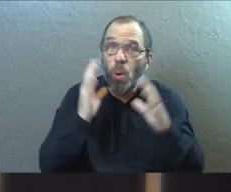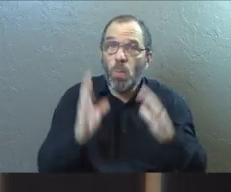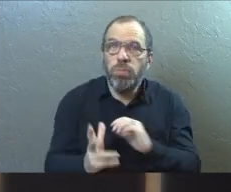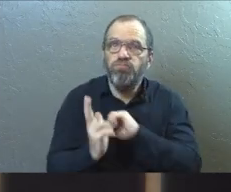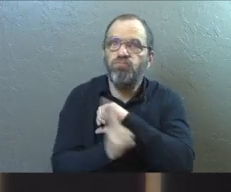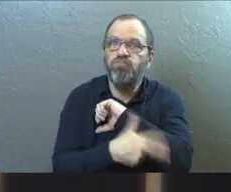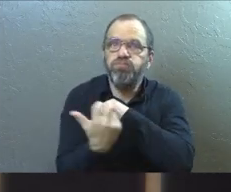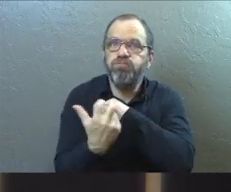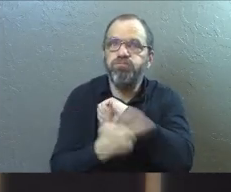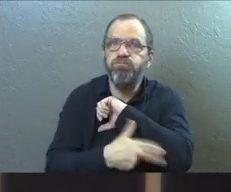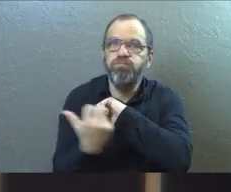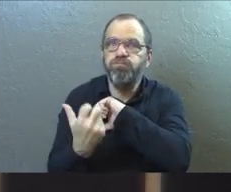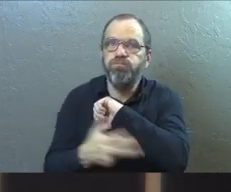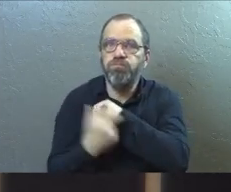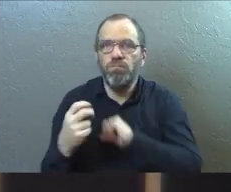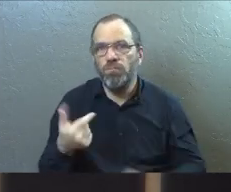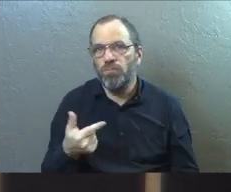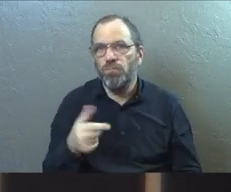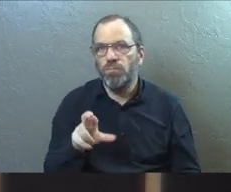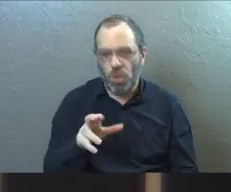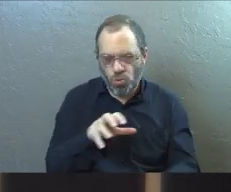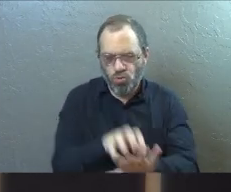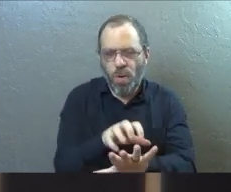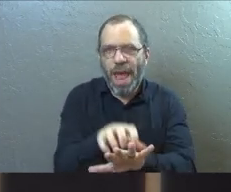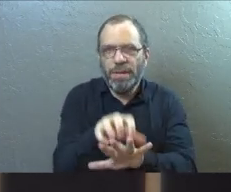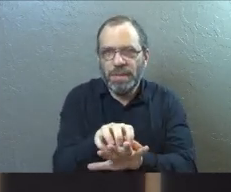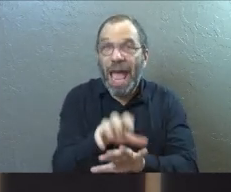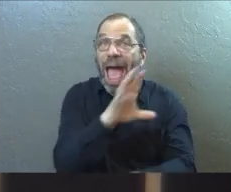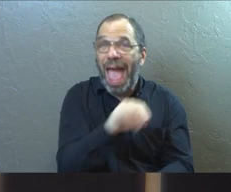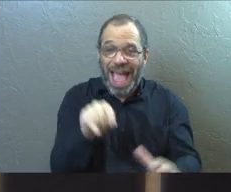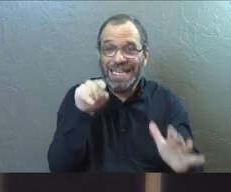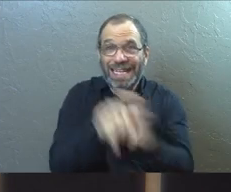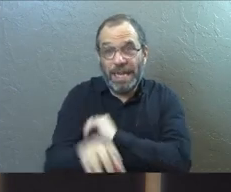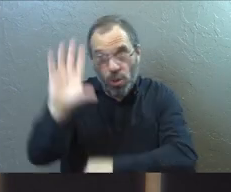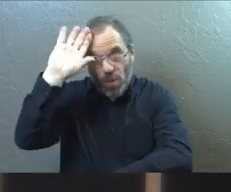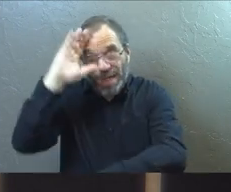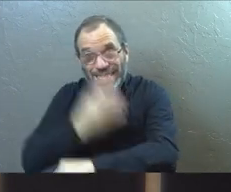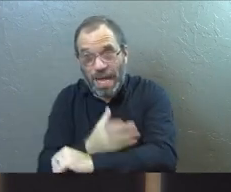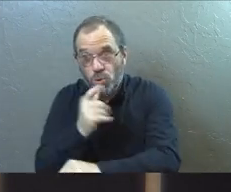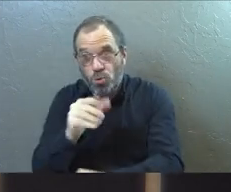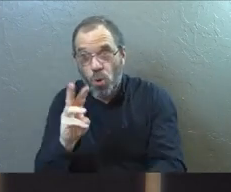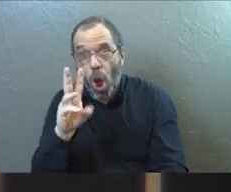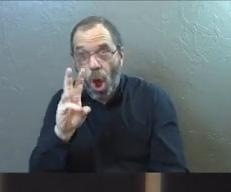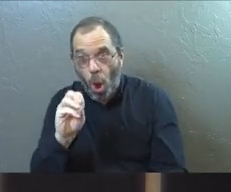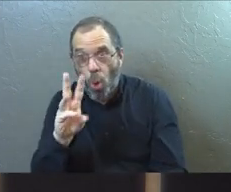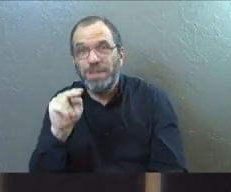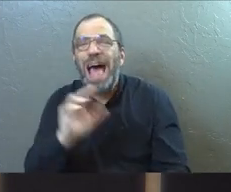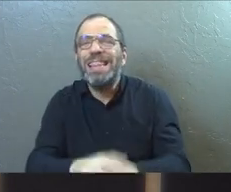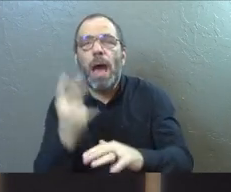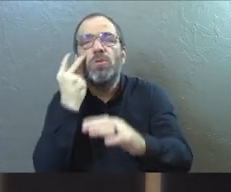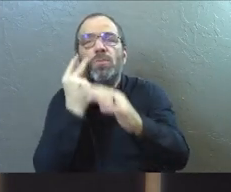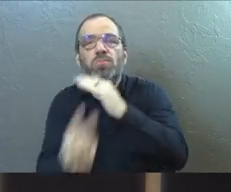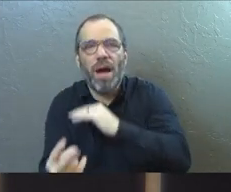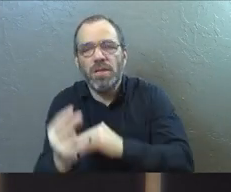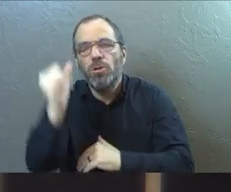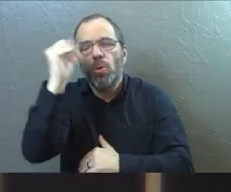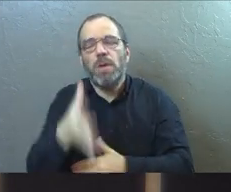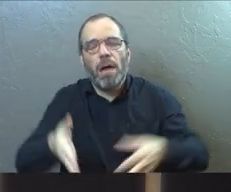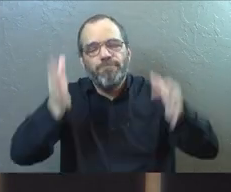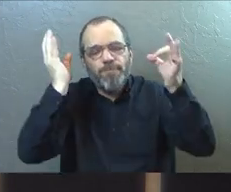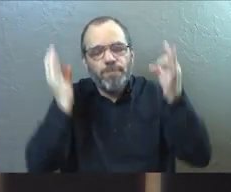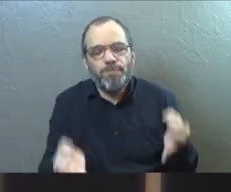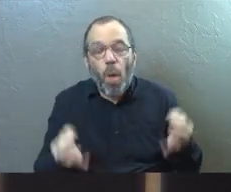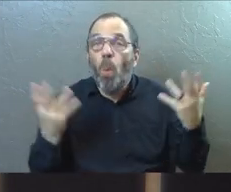stealing the grapes. And they're even going to kill the son of the owner. And that was a prophecy about himself. And so God's made a